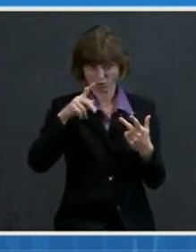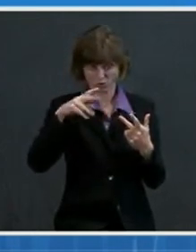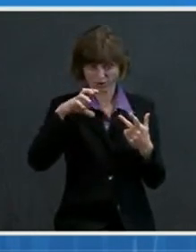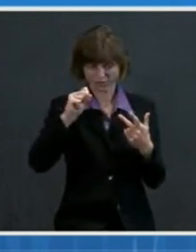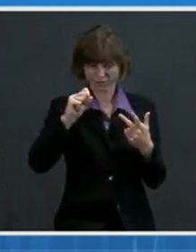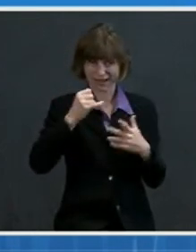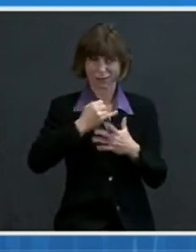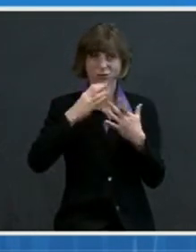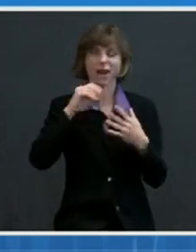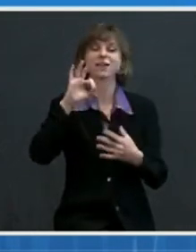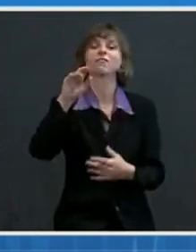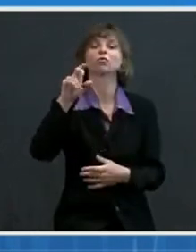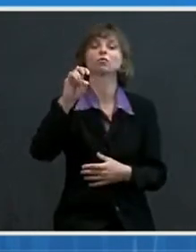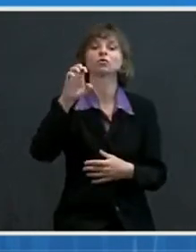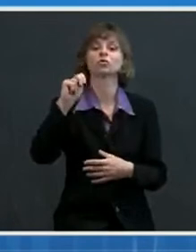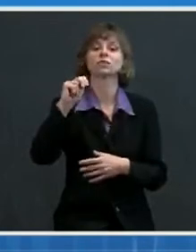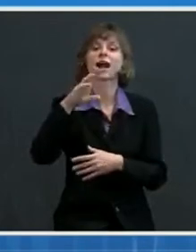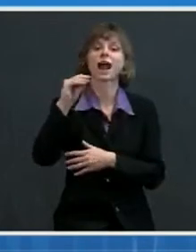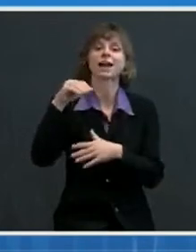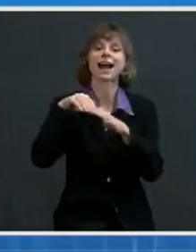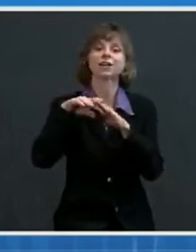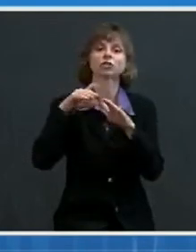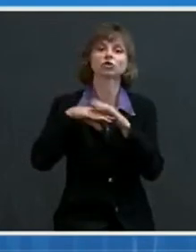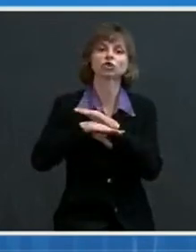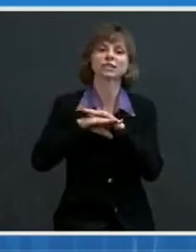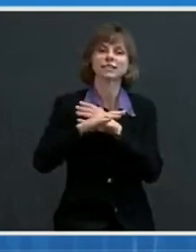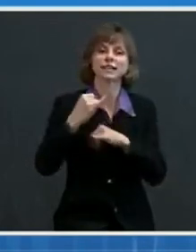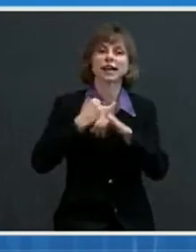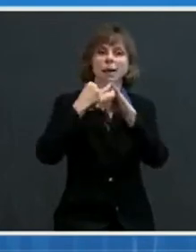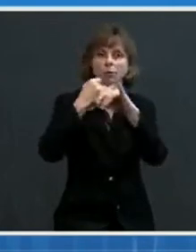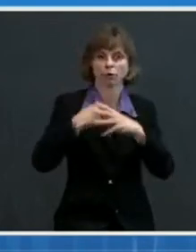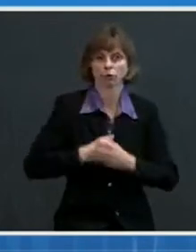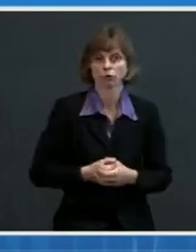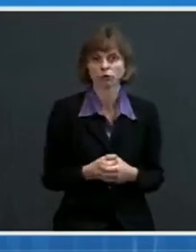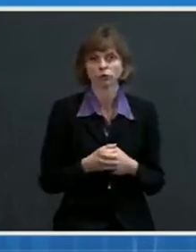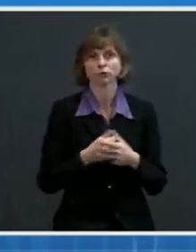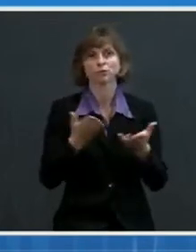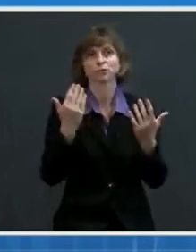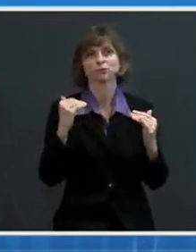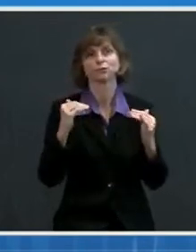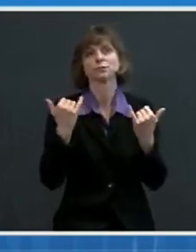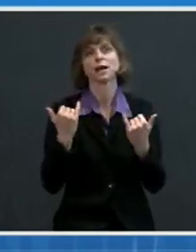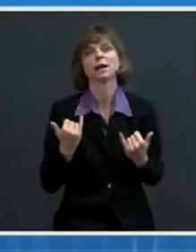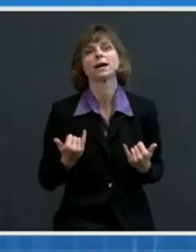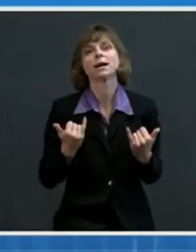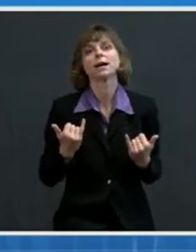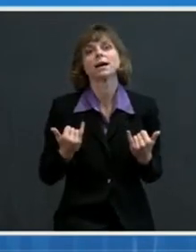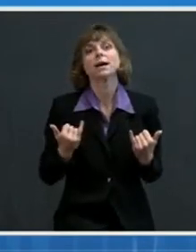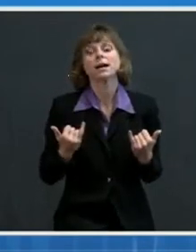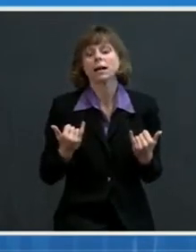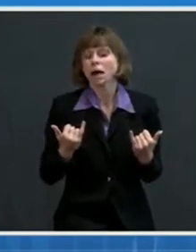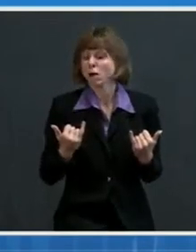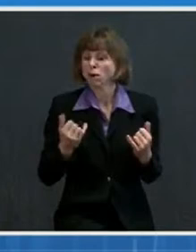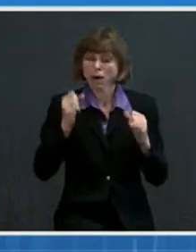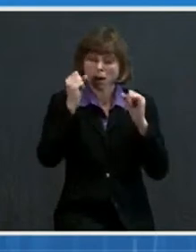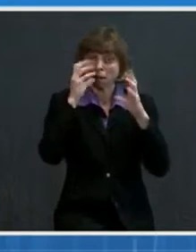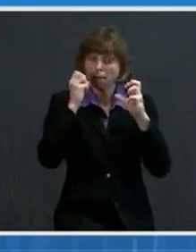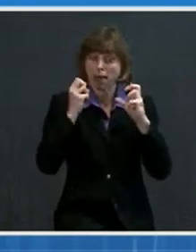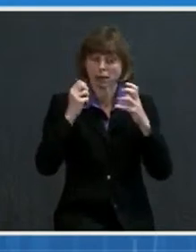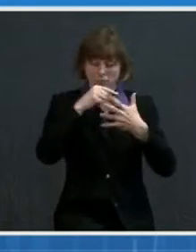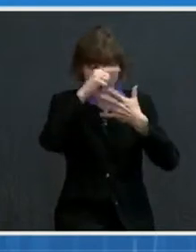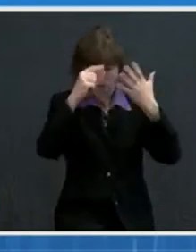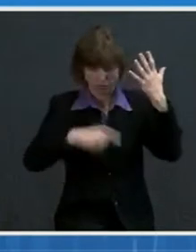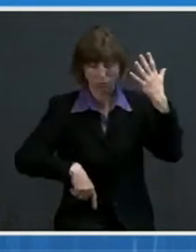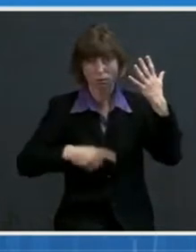inhibitors. Next slide. This has led to now an extraordinary number of drugs which, when used in